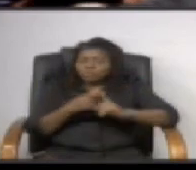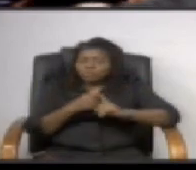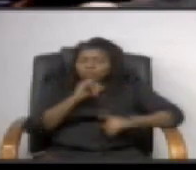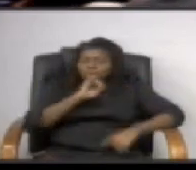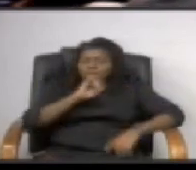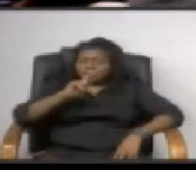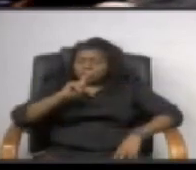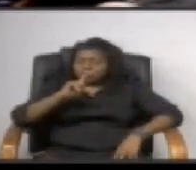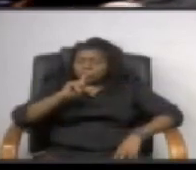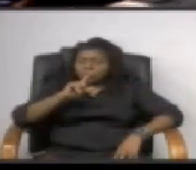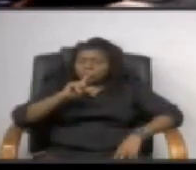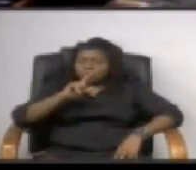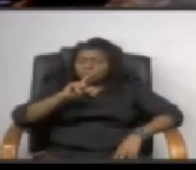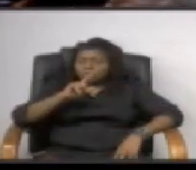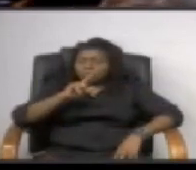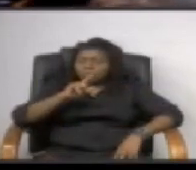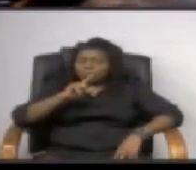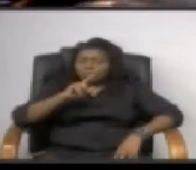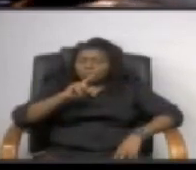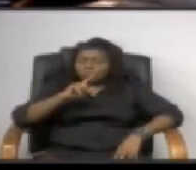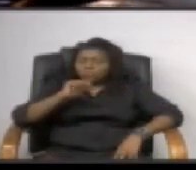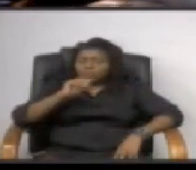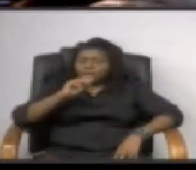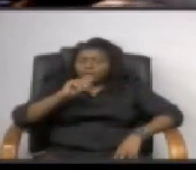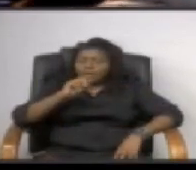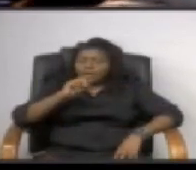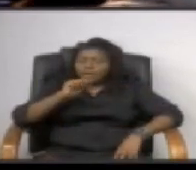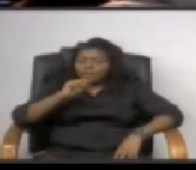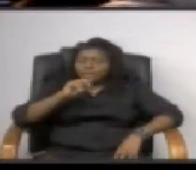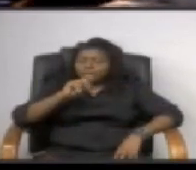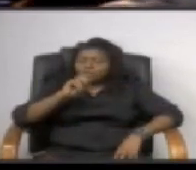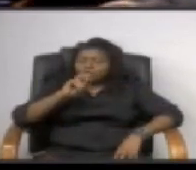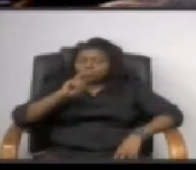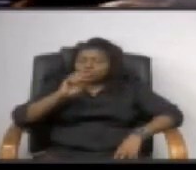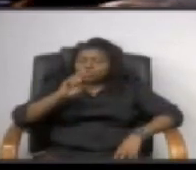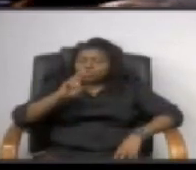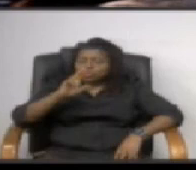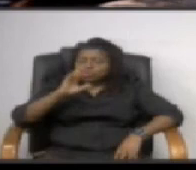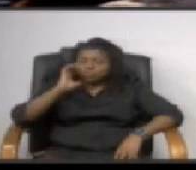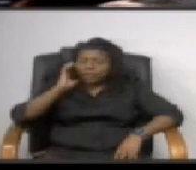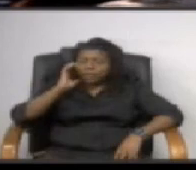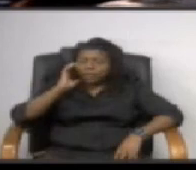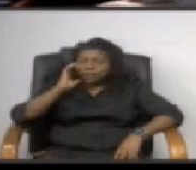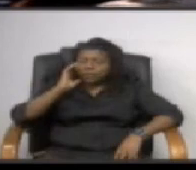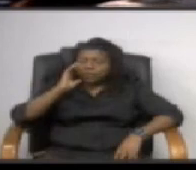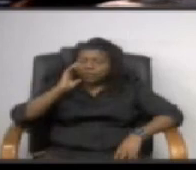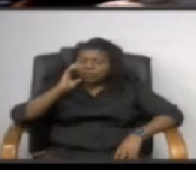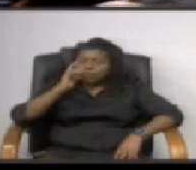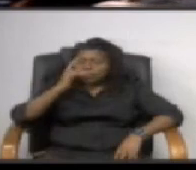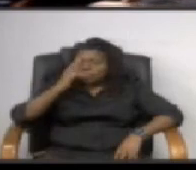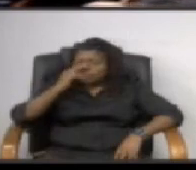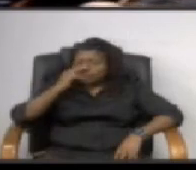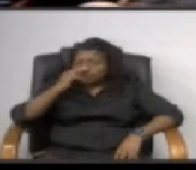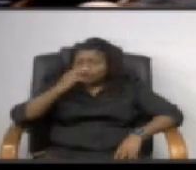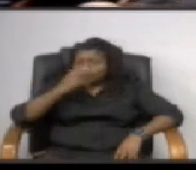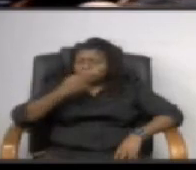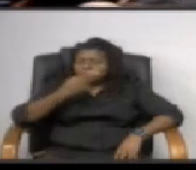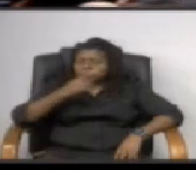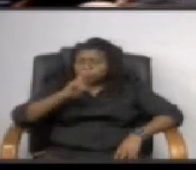it's called the amateur radio parity act of 2014 and it's it's hr